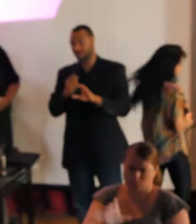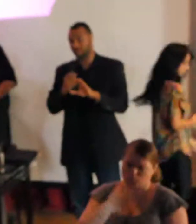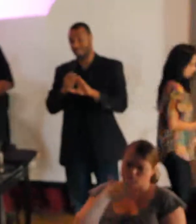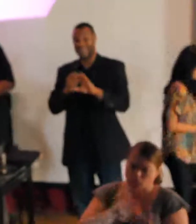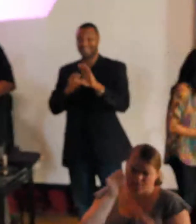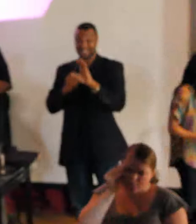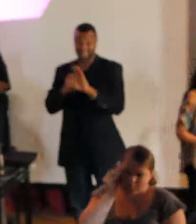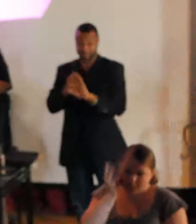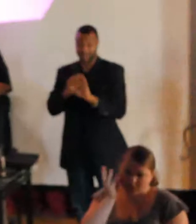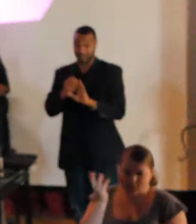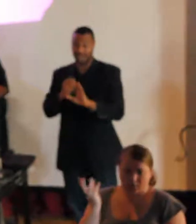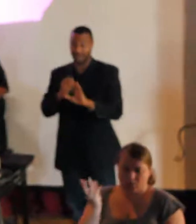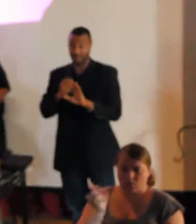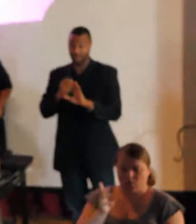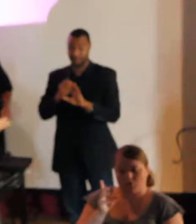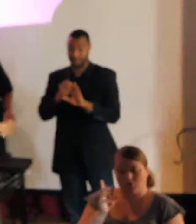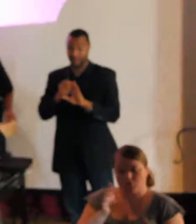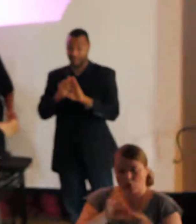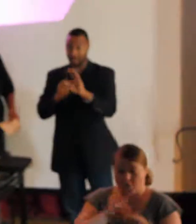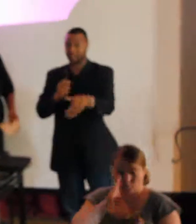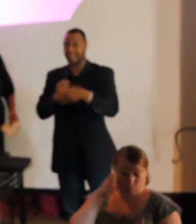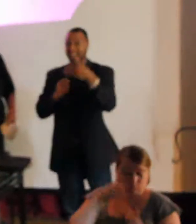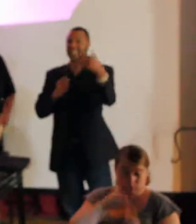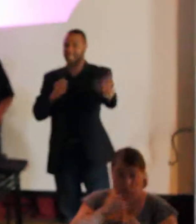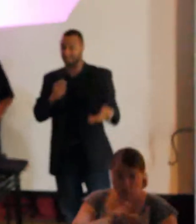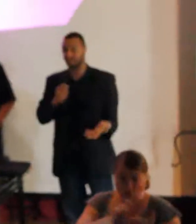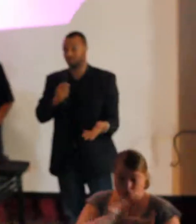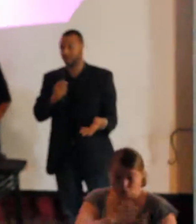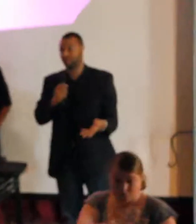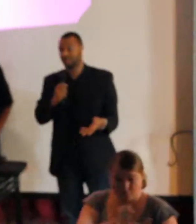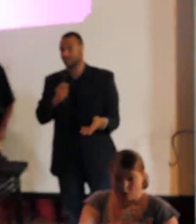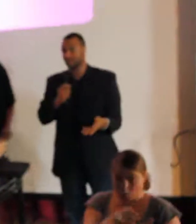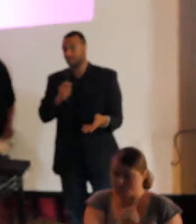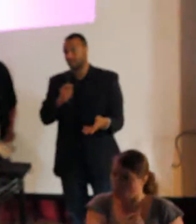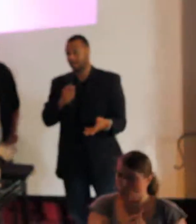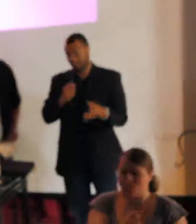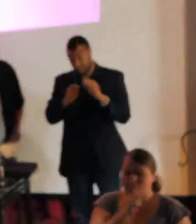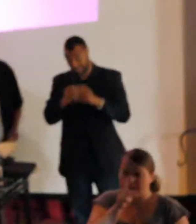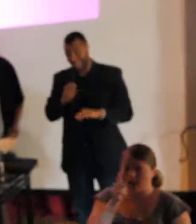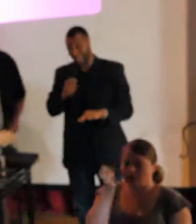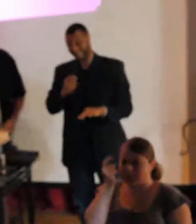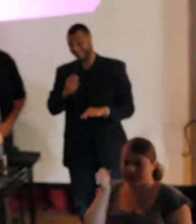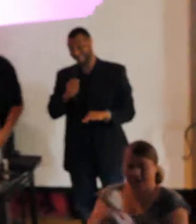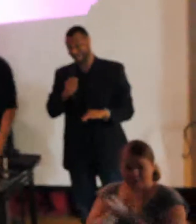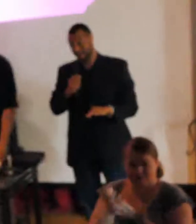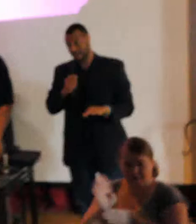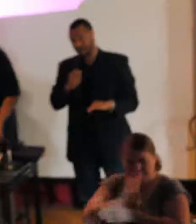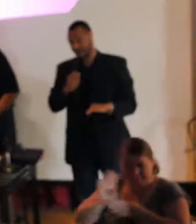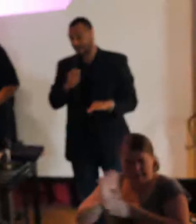terms of not just screenwriting, but in understanding the industry today.